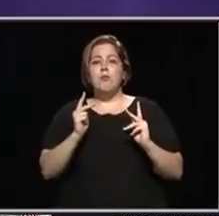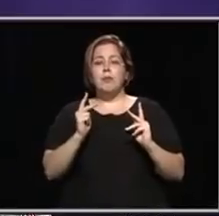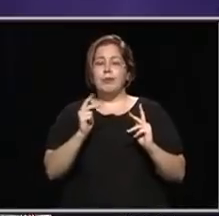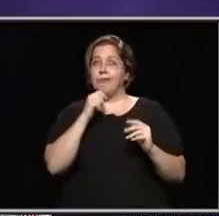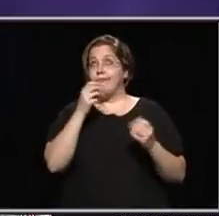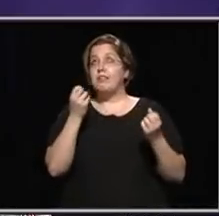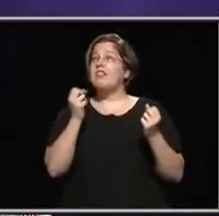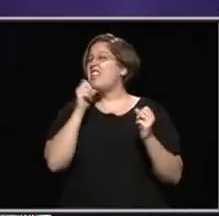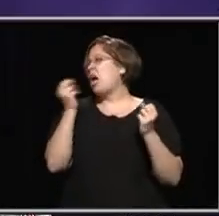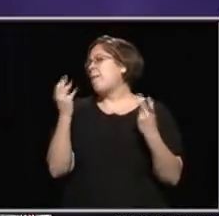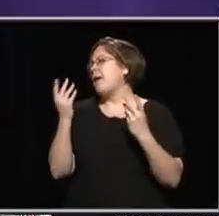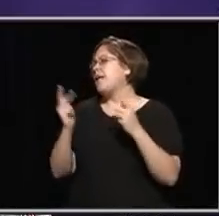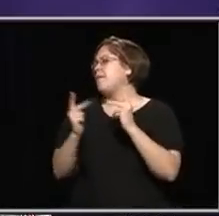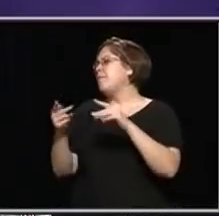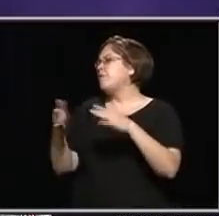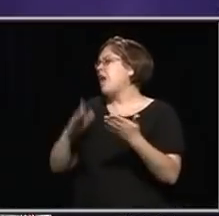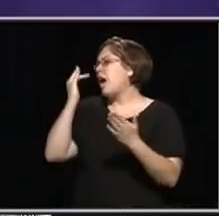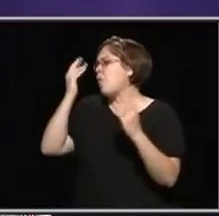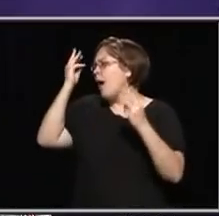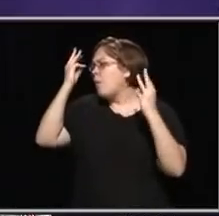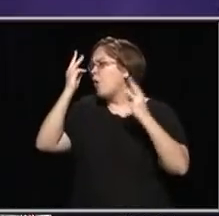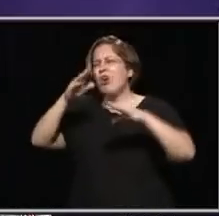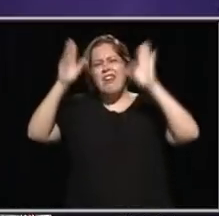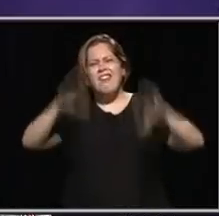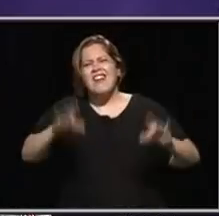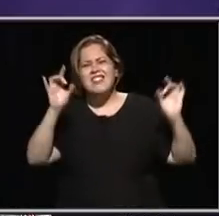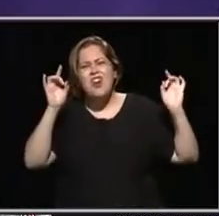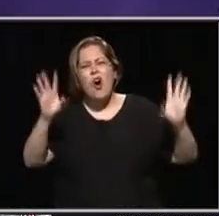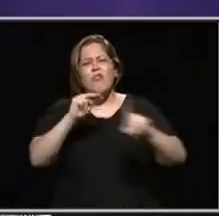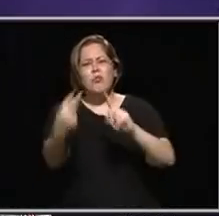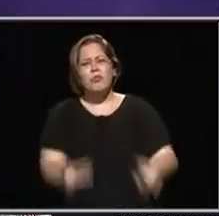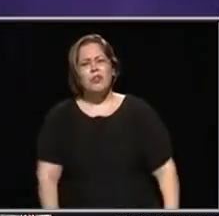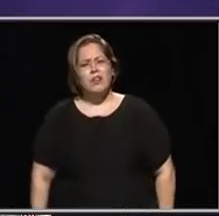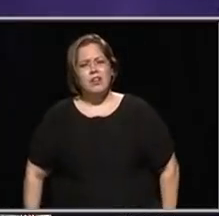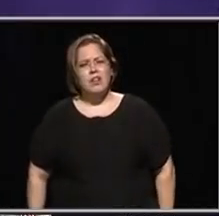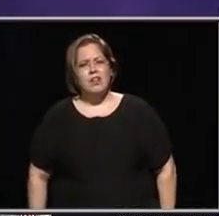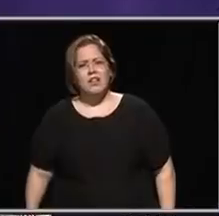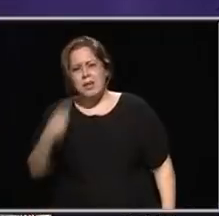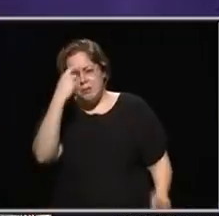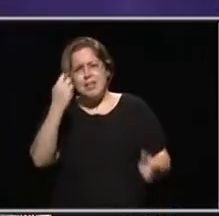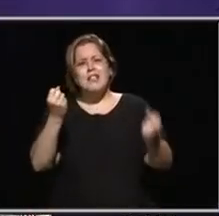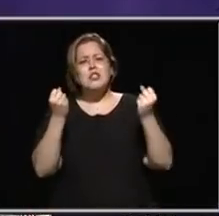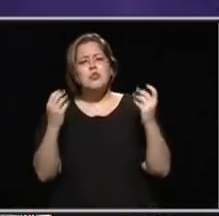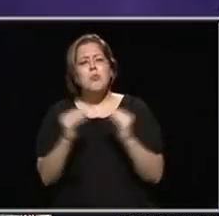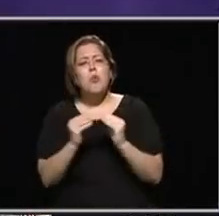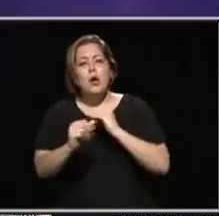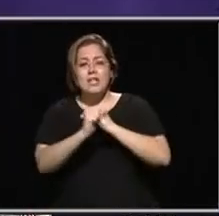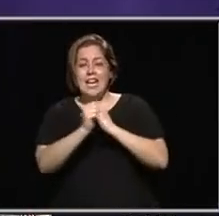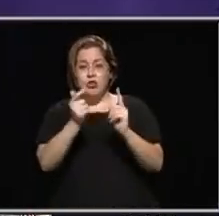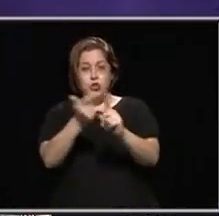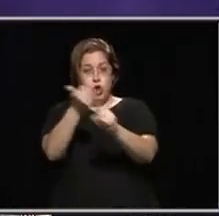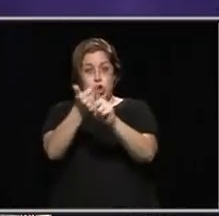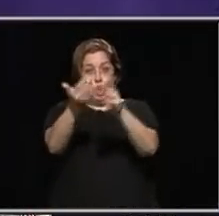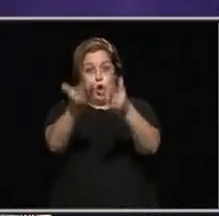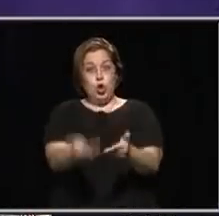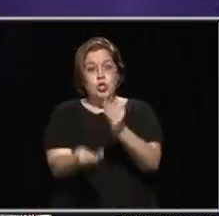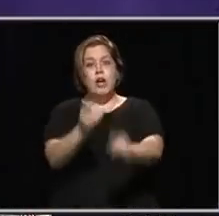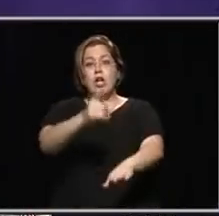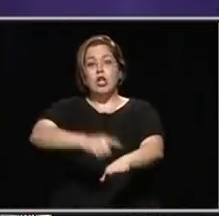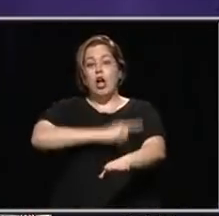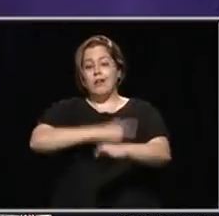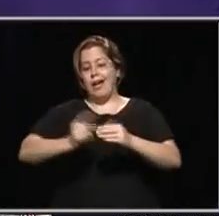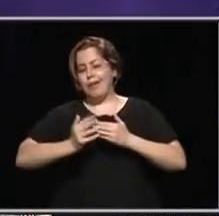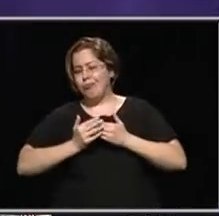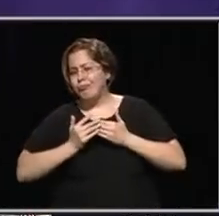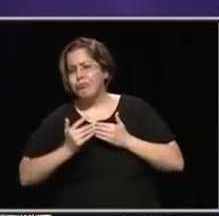many people dying. What are we worried about? That's a terrible, terrible thing to be saying. Because there's a lot more danger to you and long-term